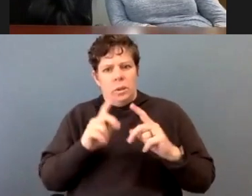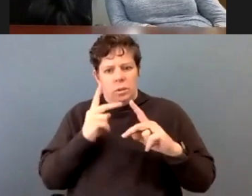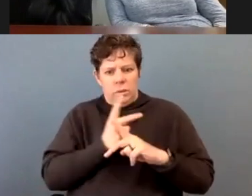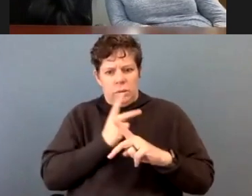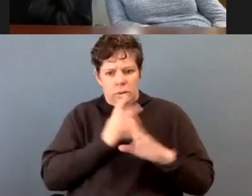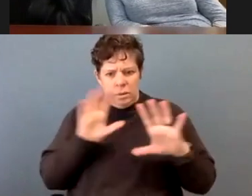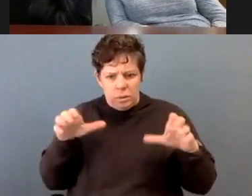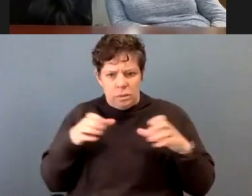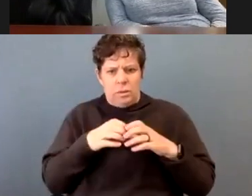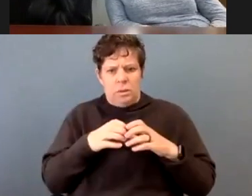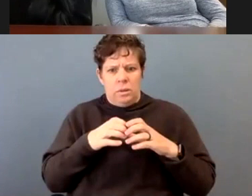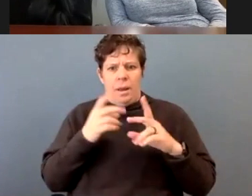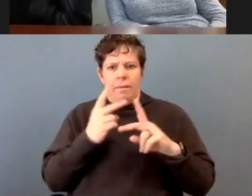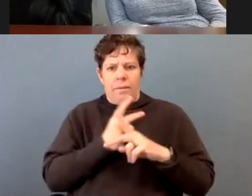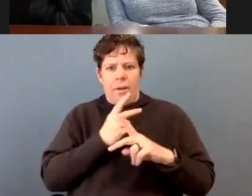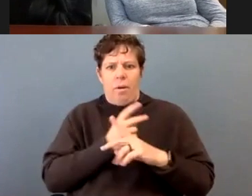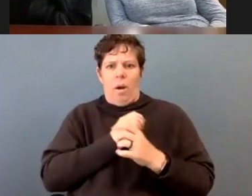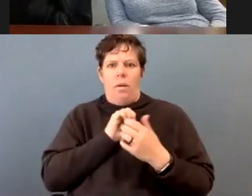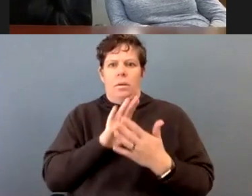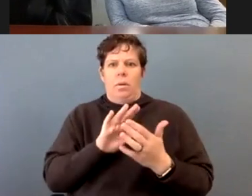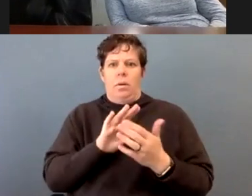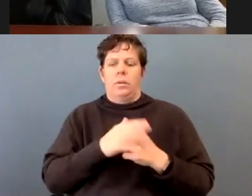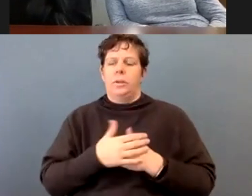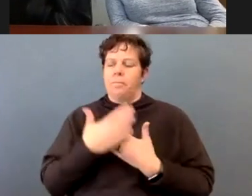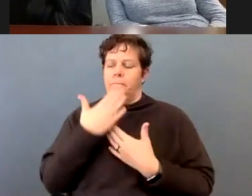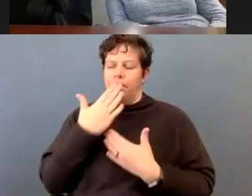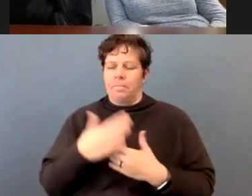come to grips with this. Thank you.